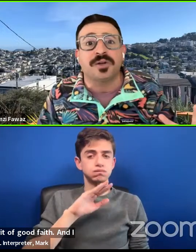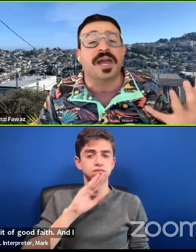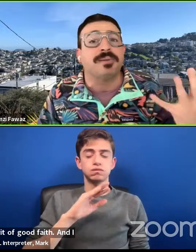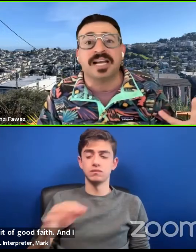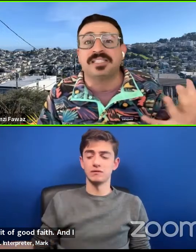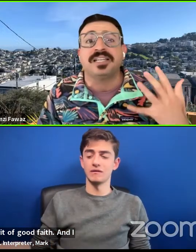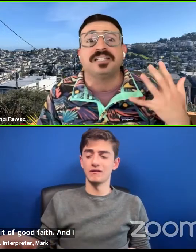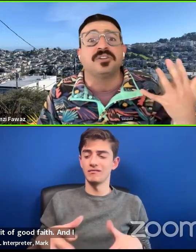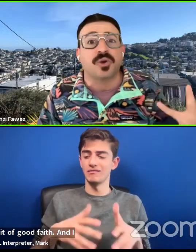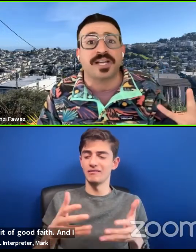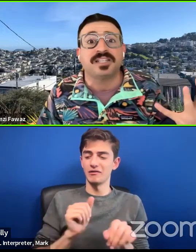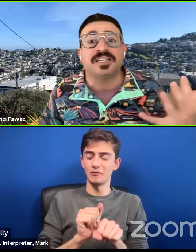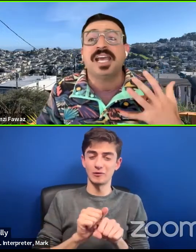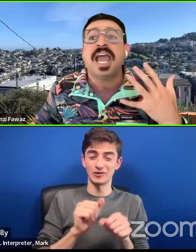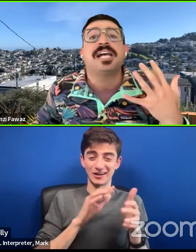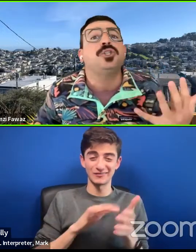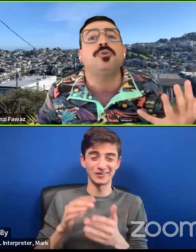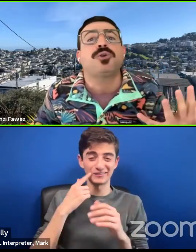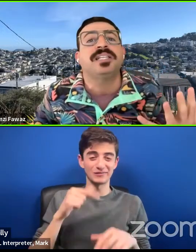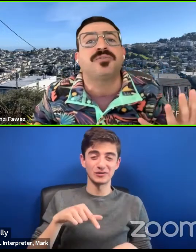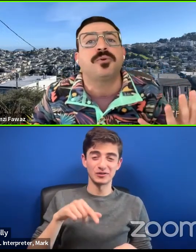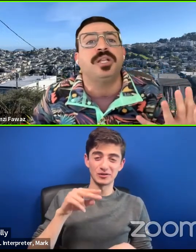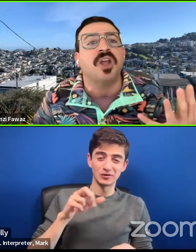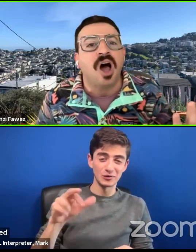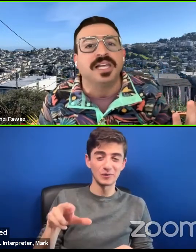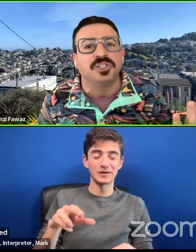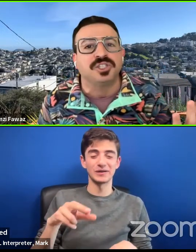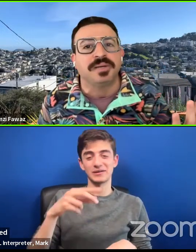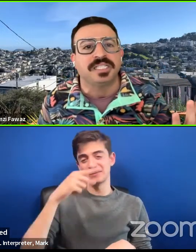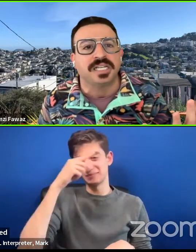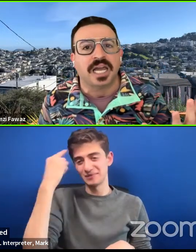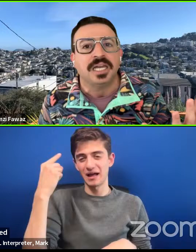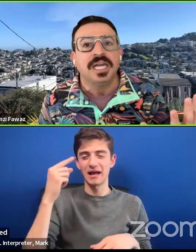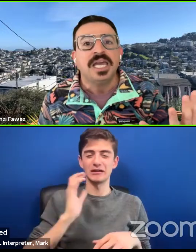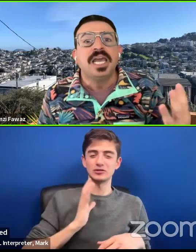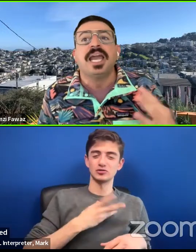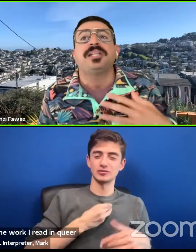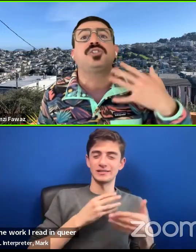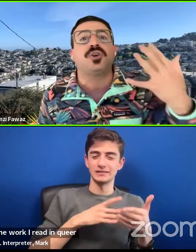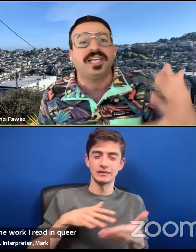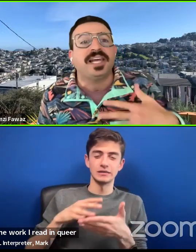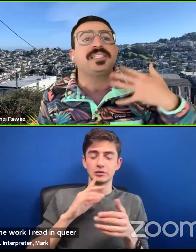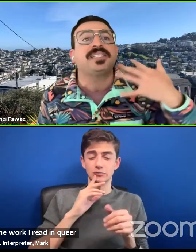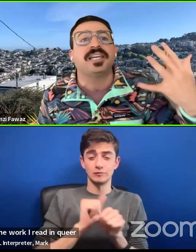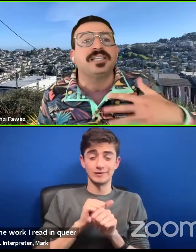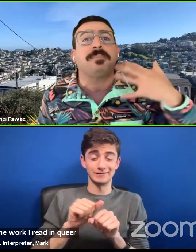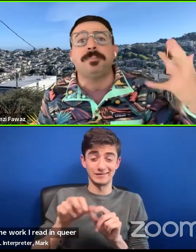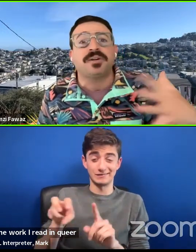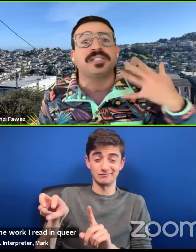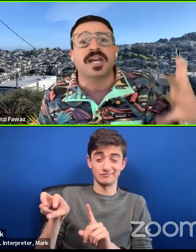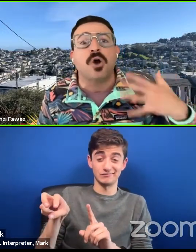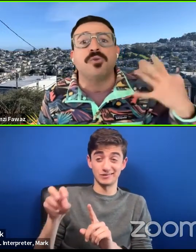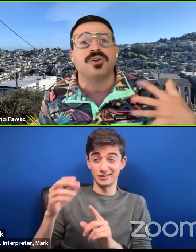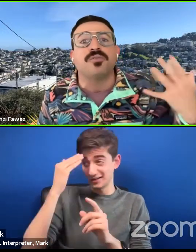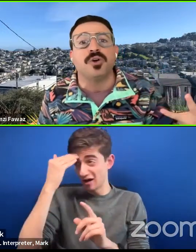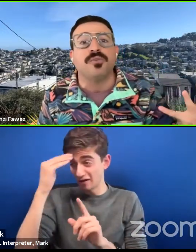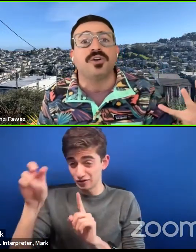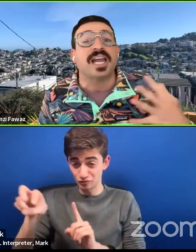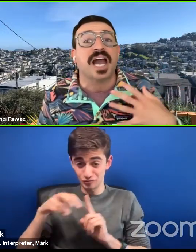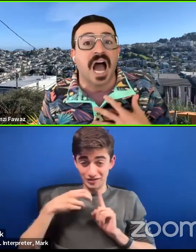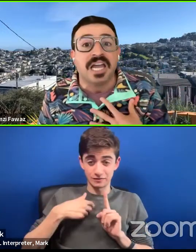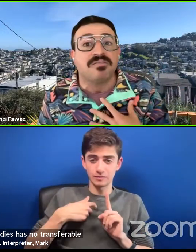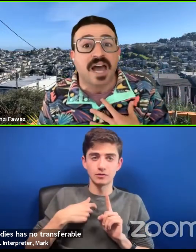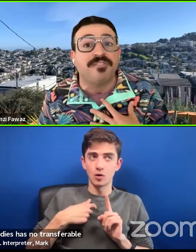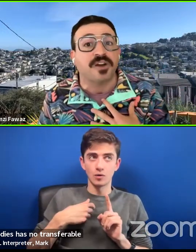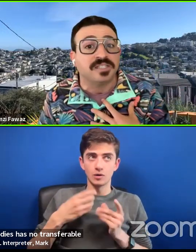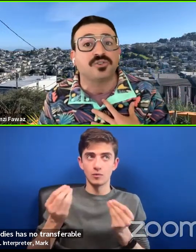work I read in queer and black studies and trans studies has no transferable knowledge to me today. It circulates things that people are saying over and over